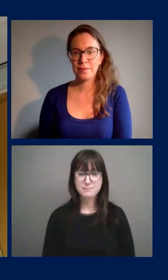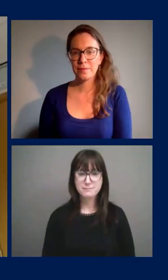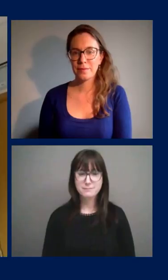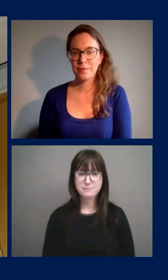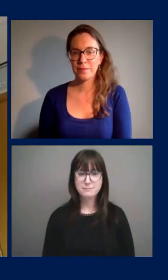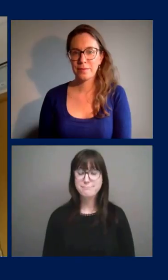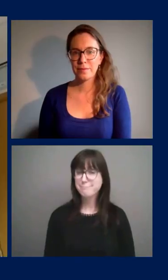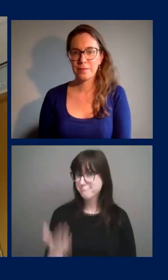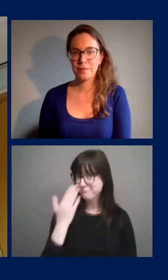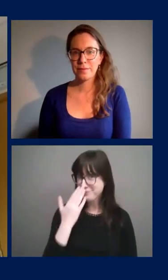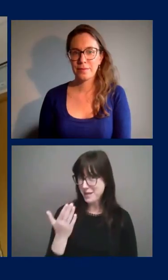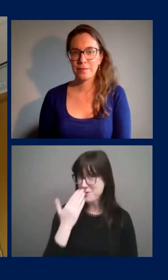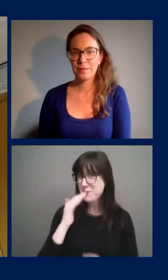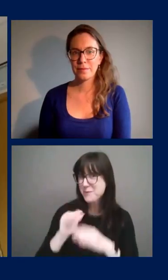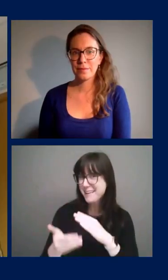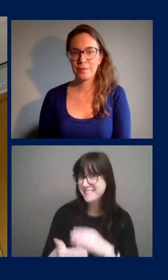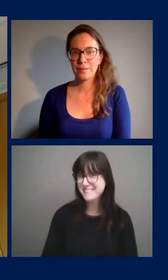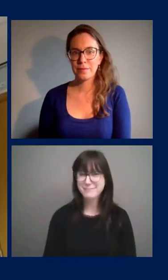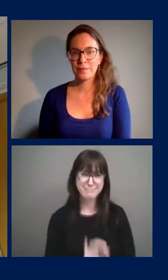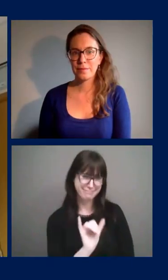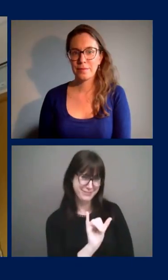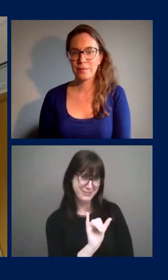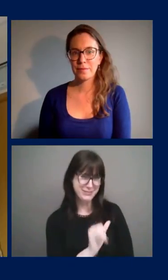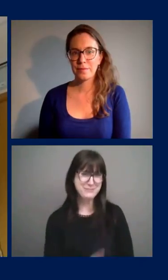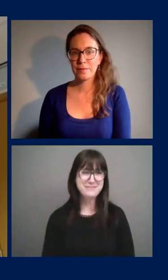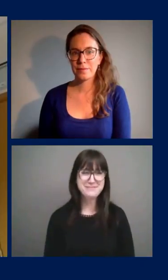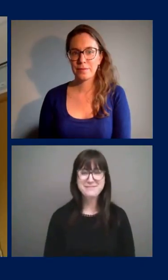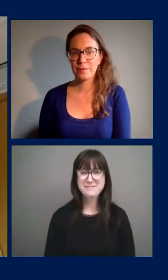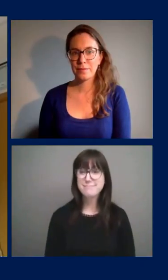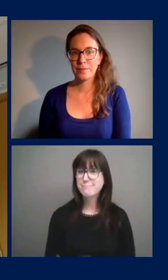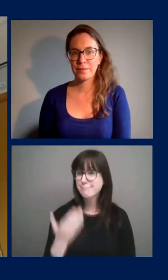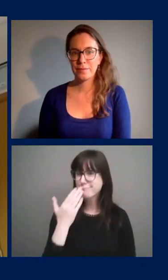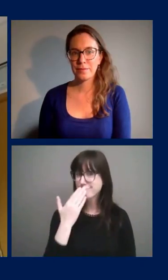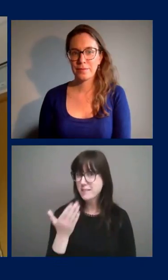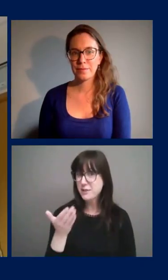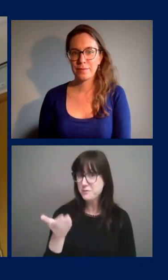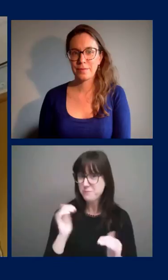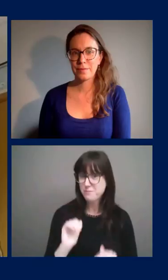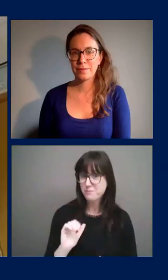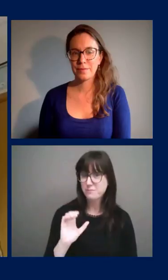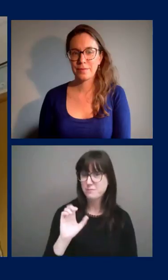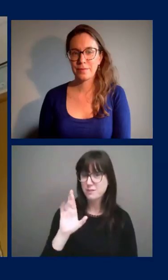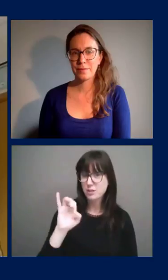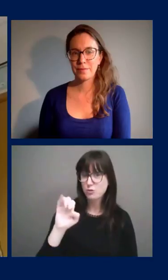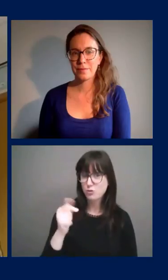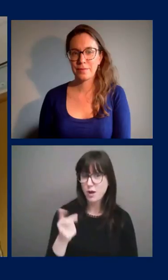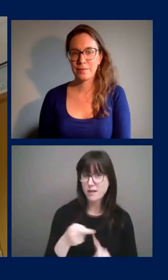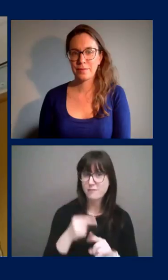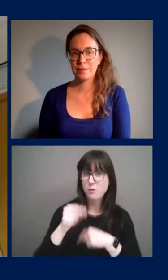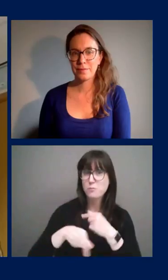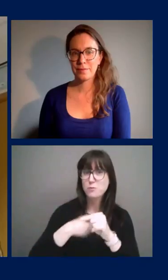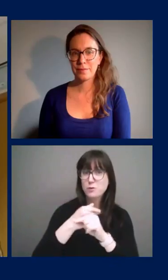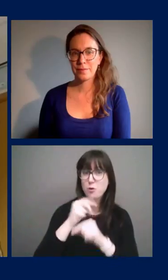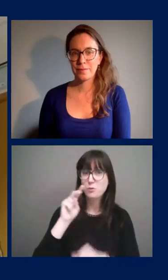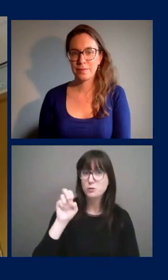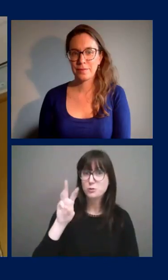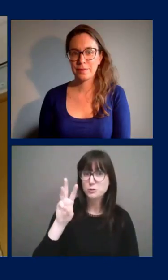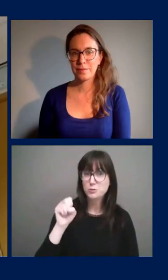Thank you. Have a great weekend. You too. Thanks, Josh. Um, up next, we have Craig Lord with Global News. Go ahead, Craig.